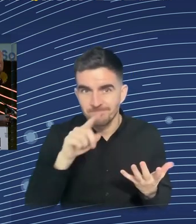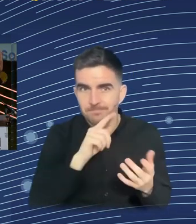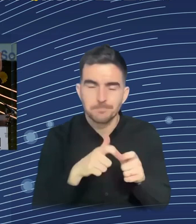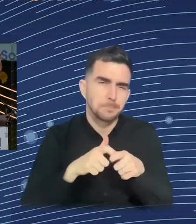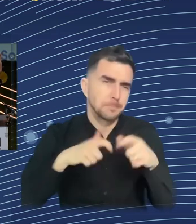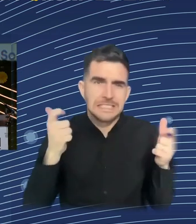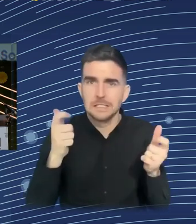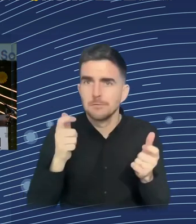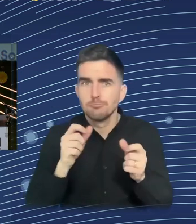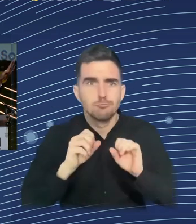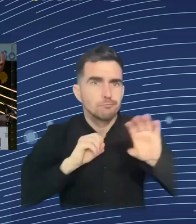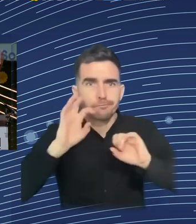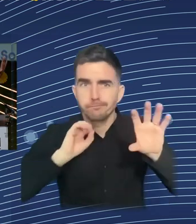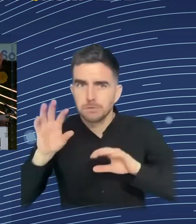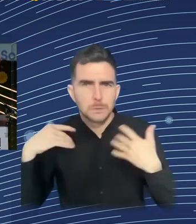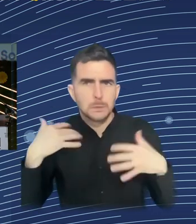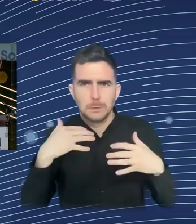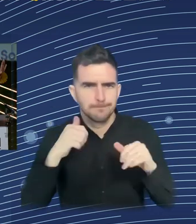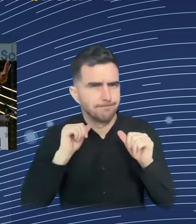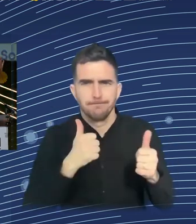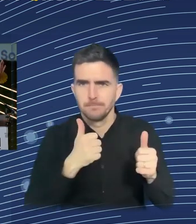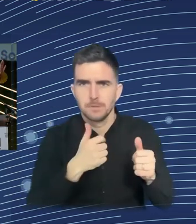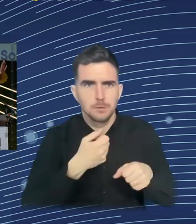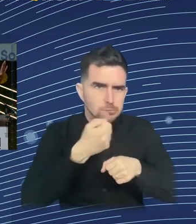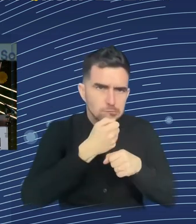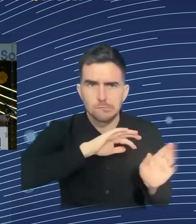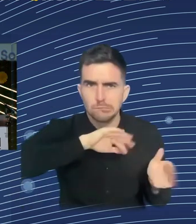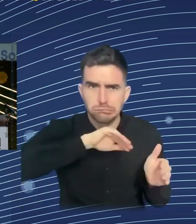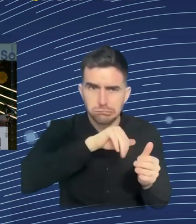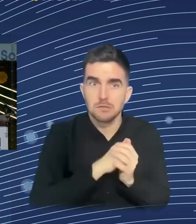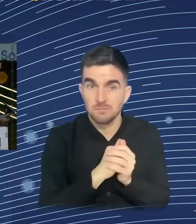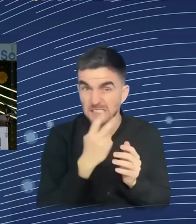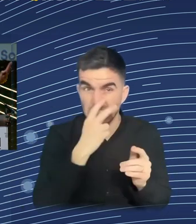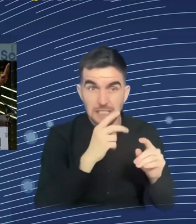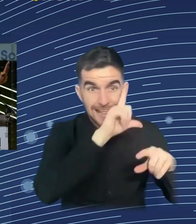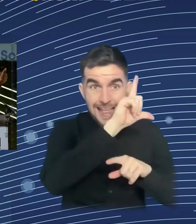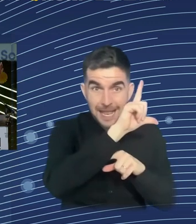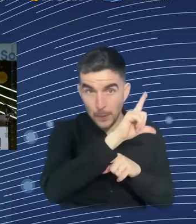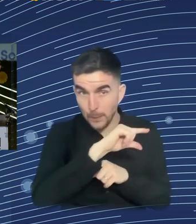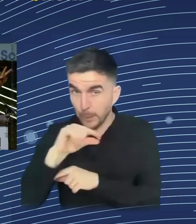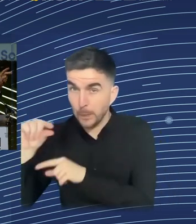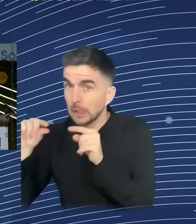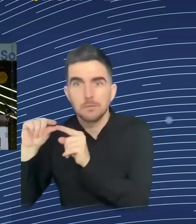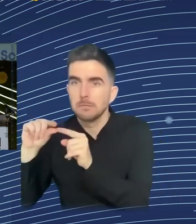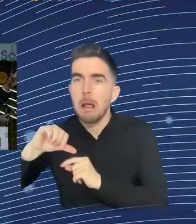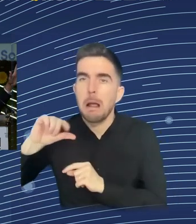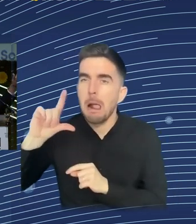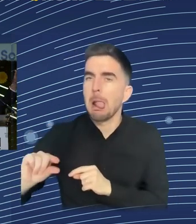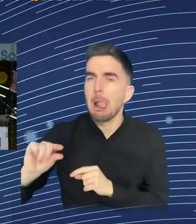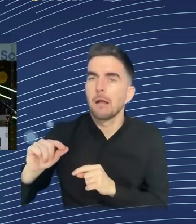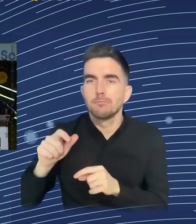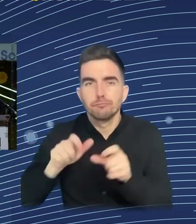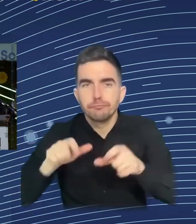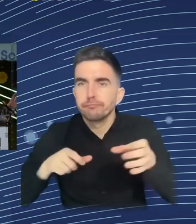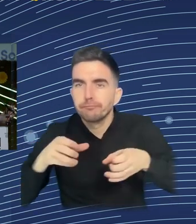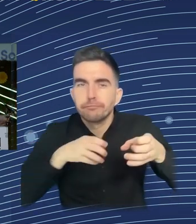who haven't taken on as many robots, the ones that have less successful manufacturing is basically the rest